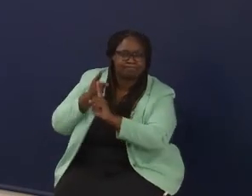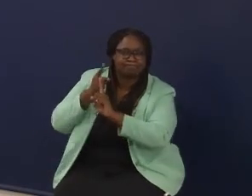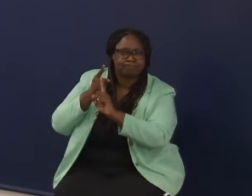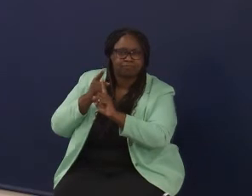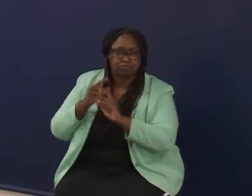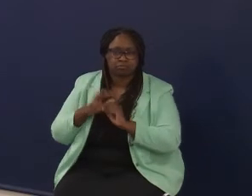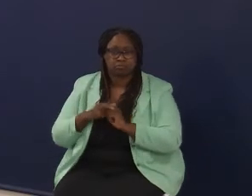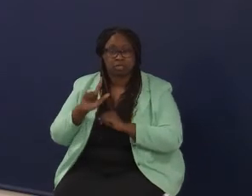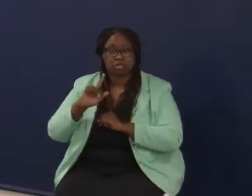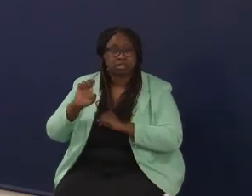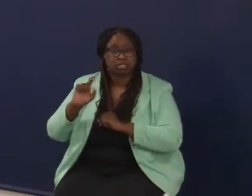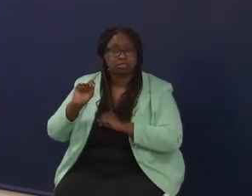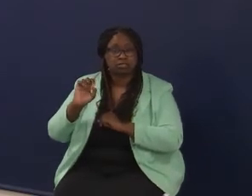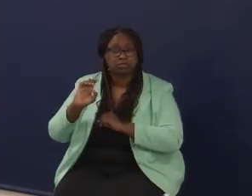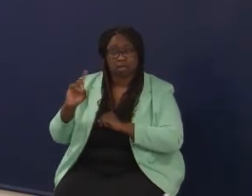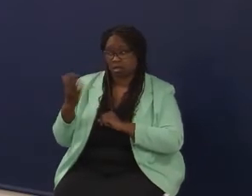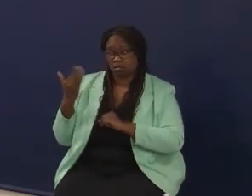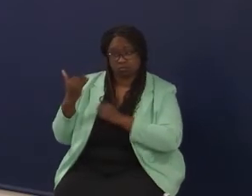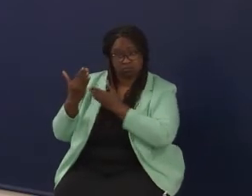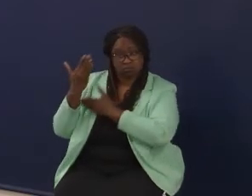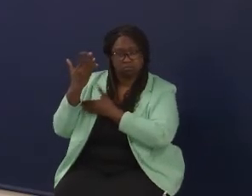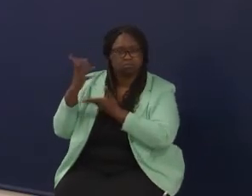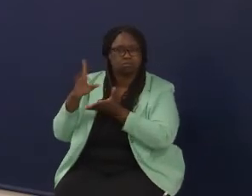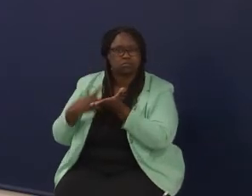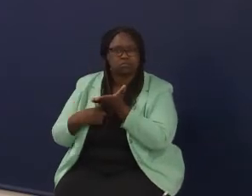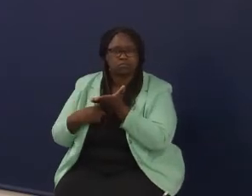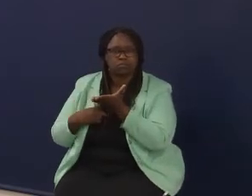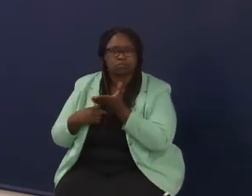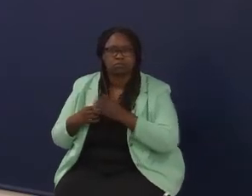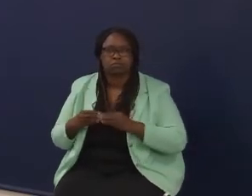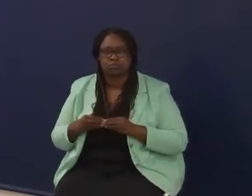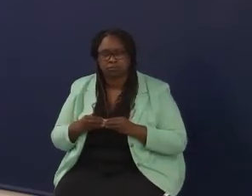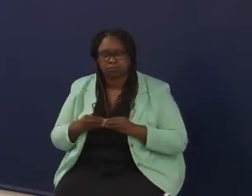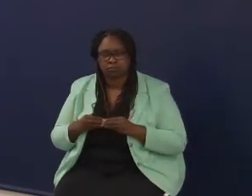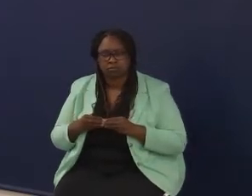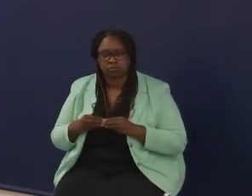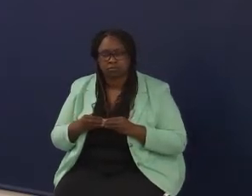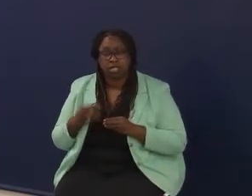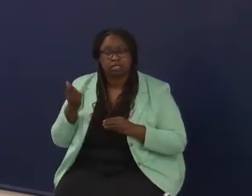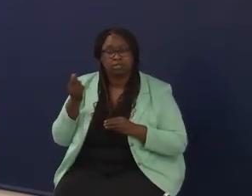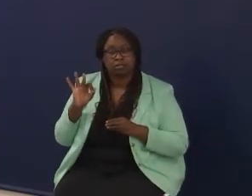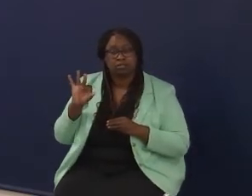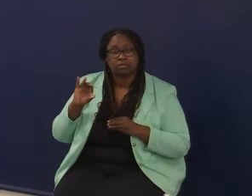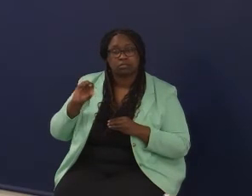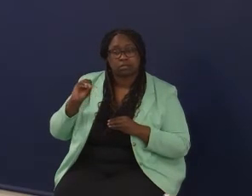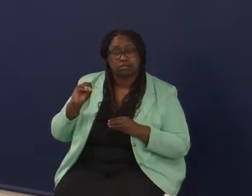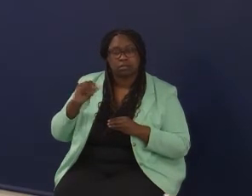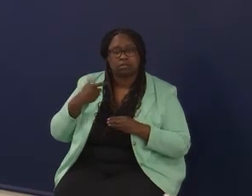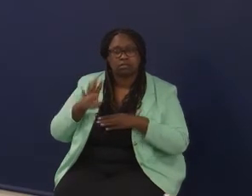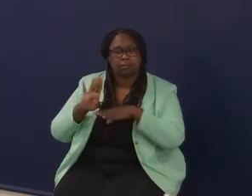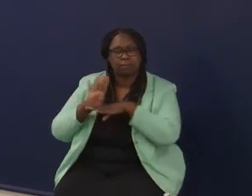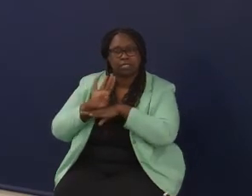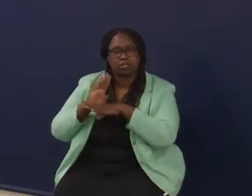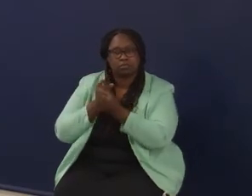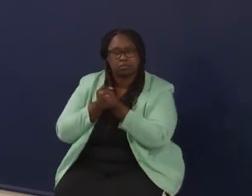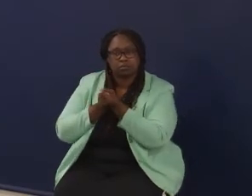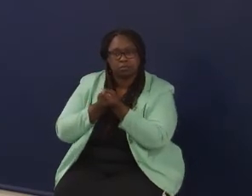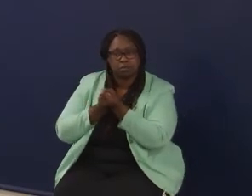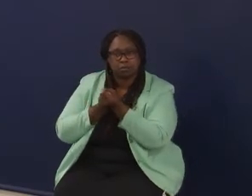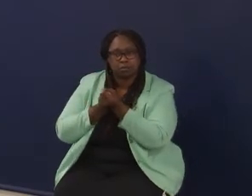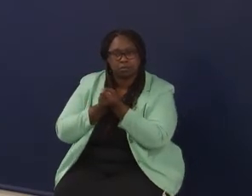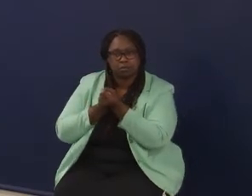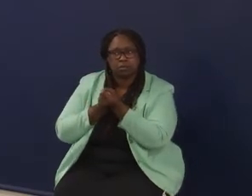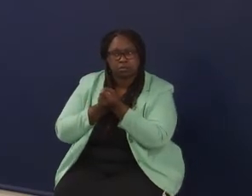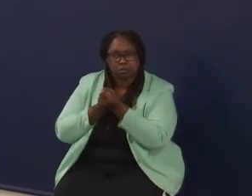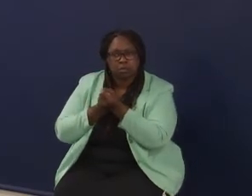when we were passing the goal, you know, you know, we passed in 1990. We had the business support and we really